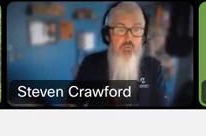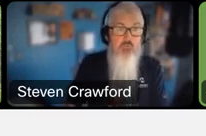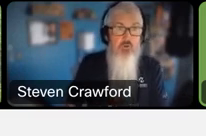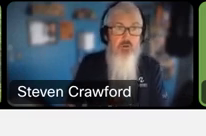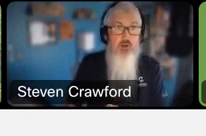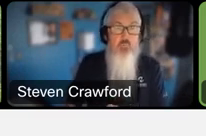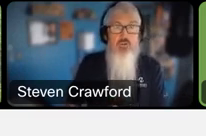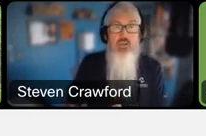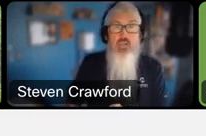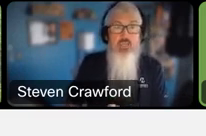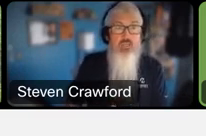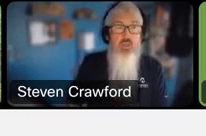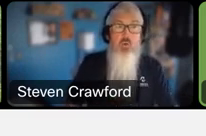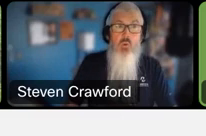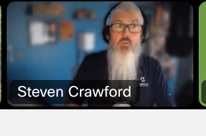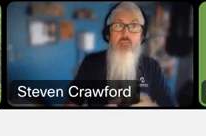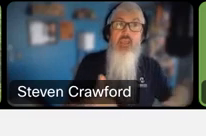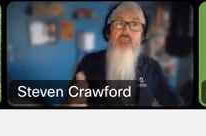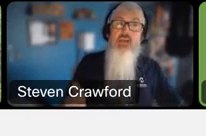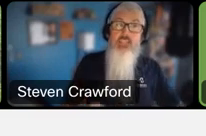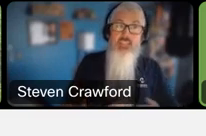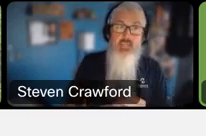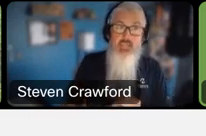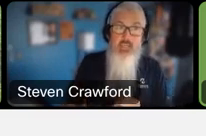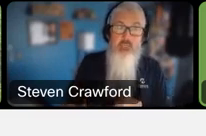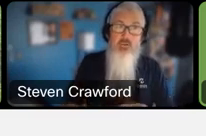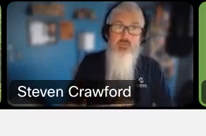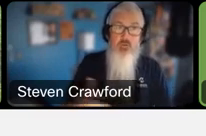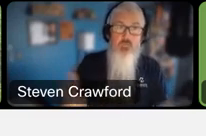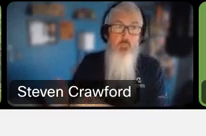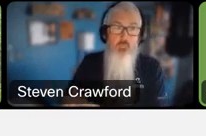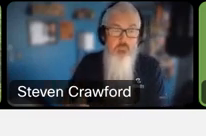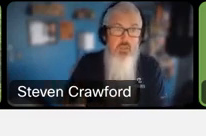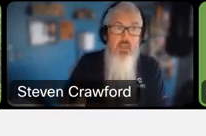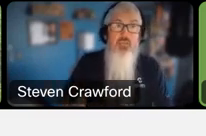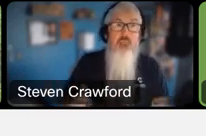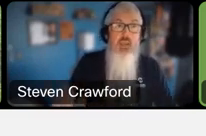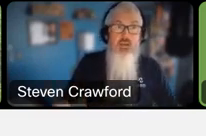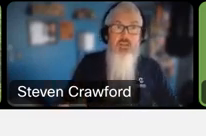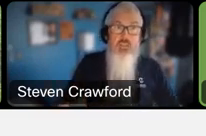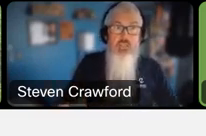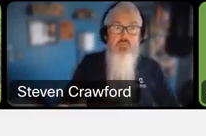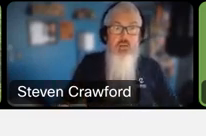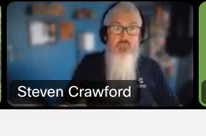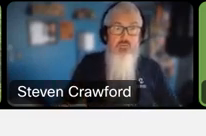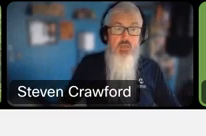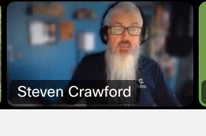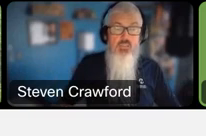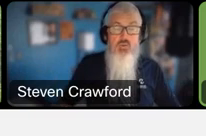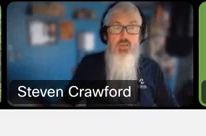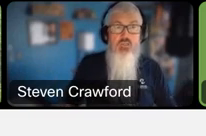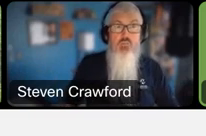winter vacation where they may have gotten sick and brought germs home with them. They may have had delayed travel